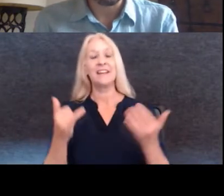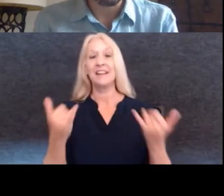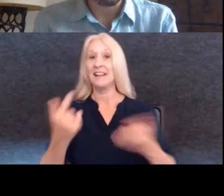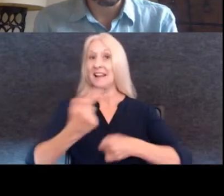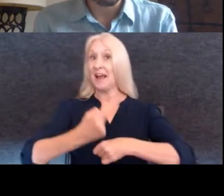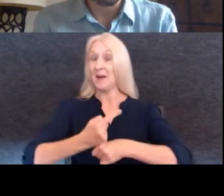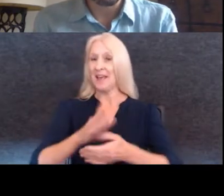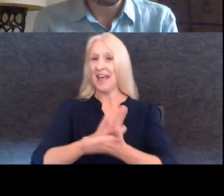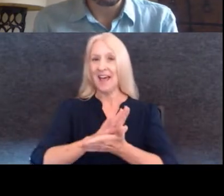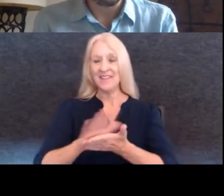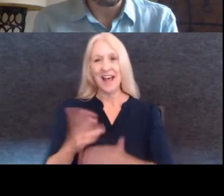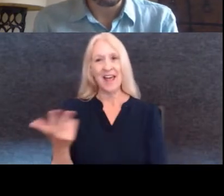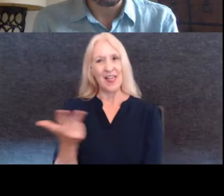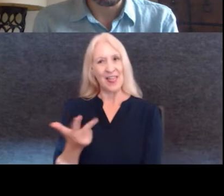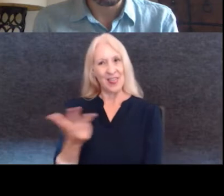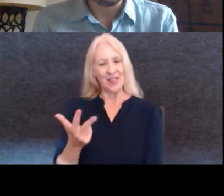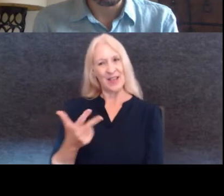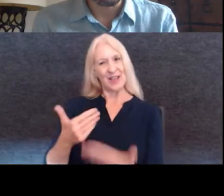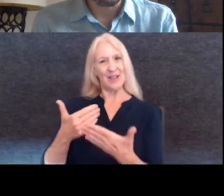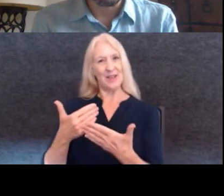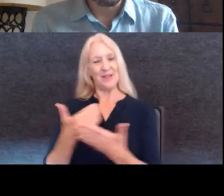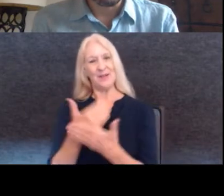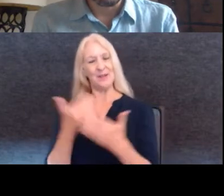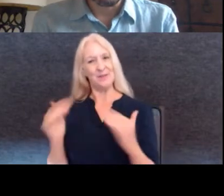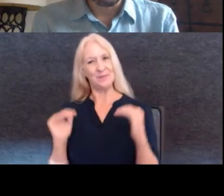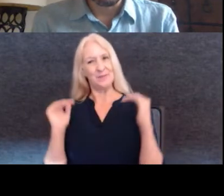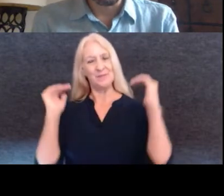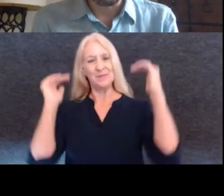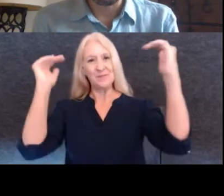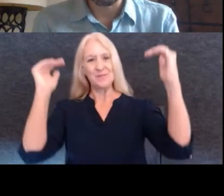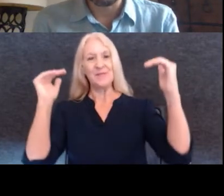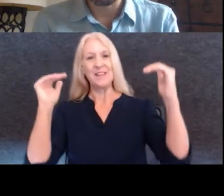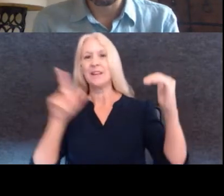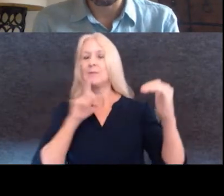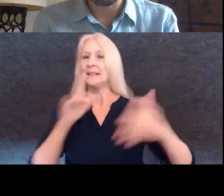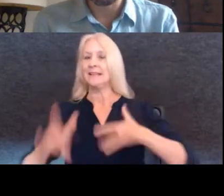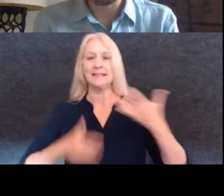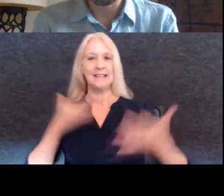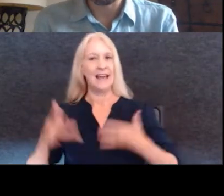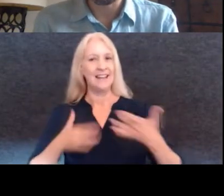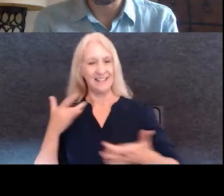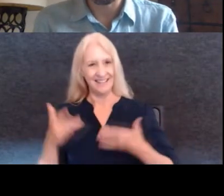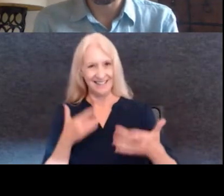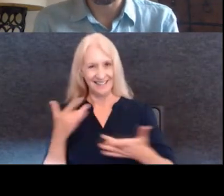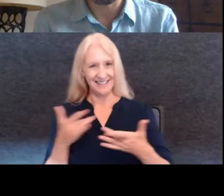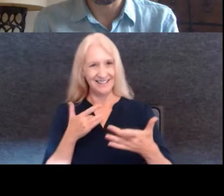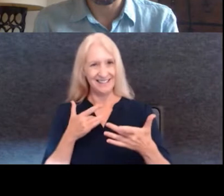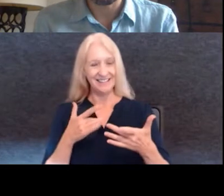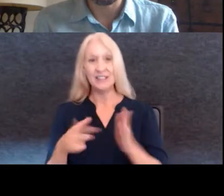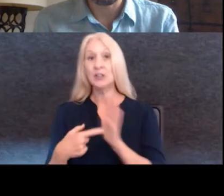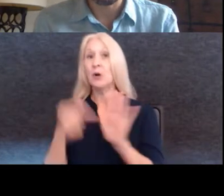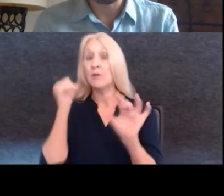a nice trio of emerging rising stars that I'm very, very excited to share with you. A couple of things.